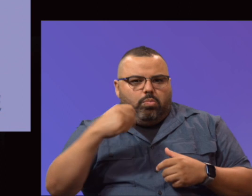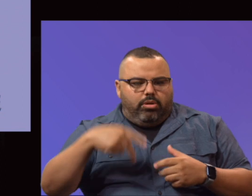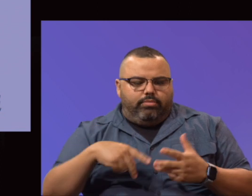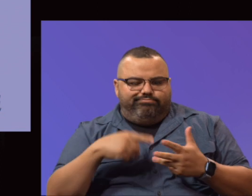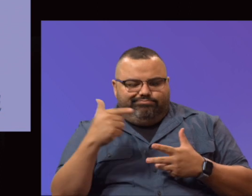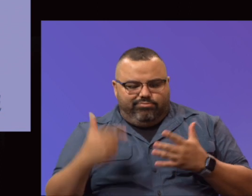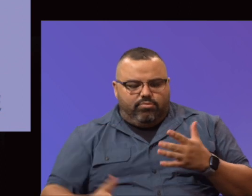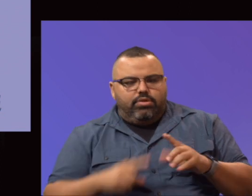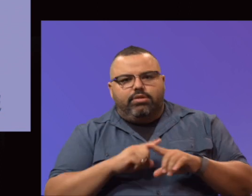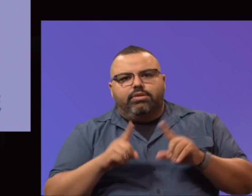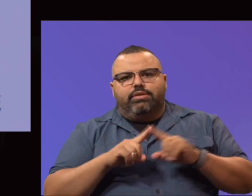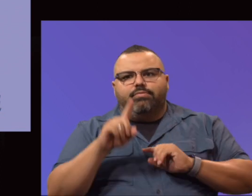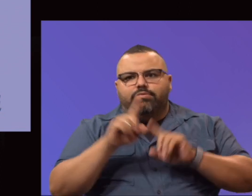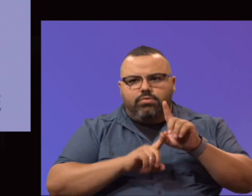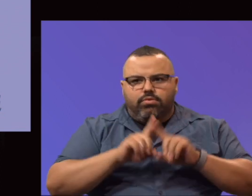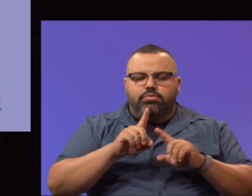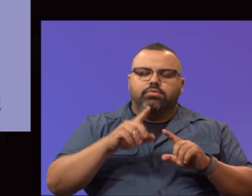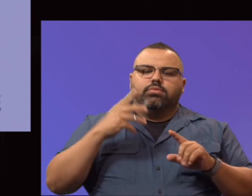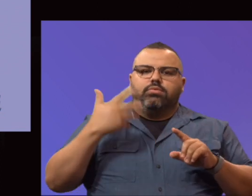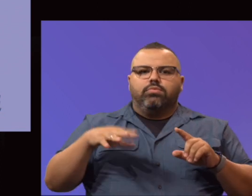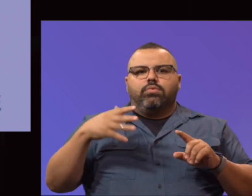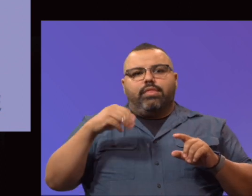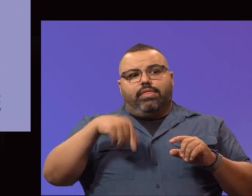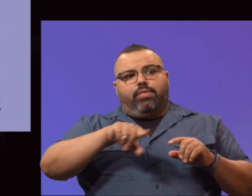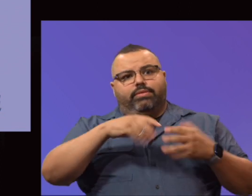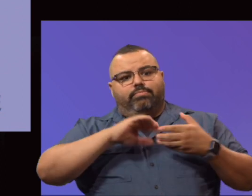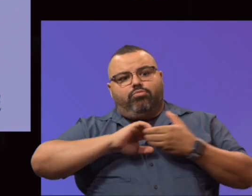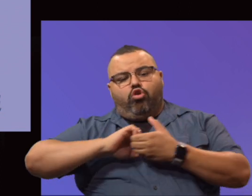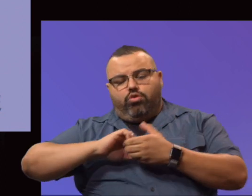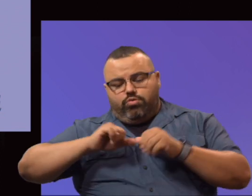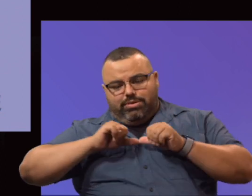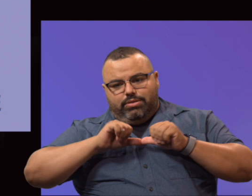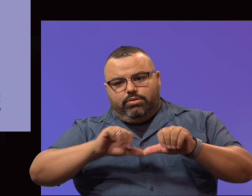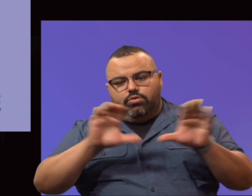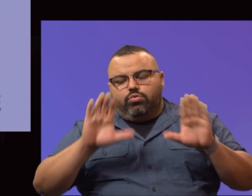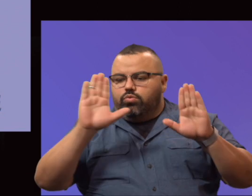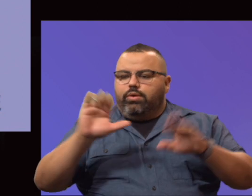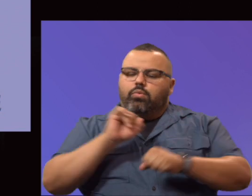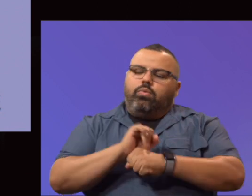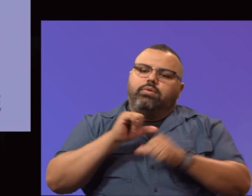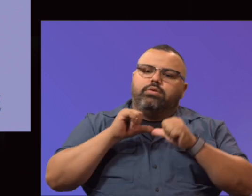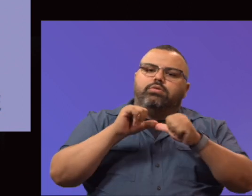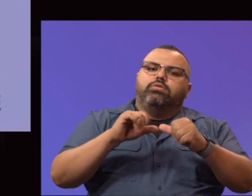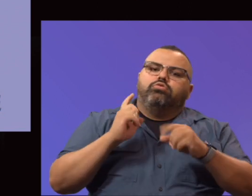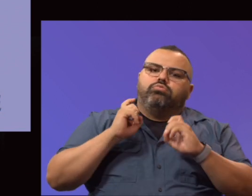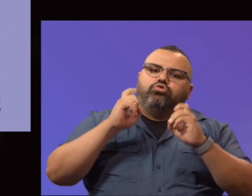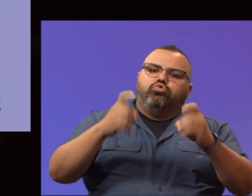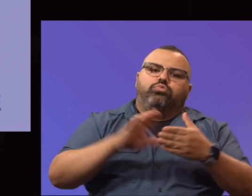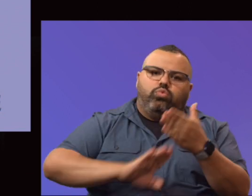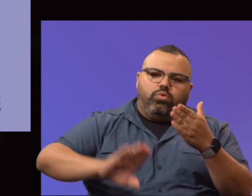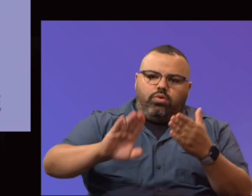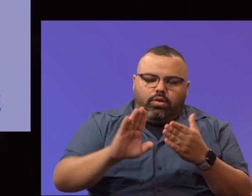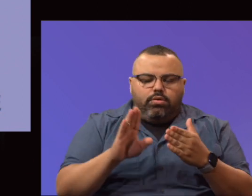to do great work and continue to contribute to the college so that we can make sure that we continue to provide scholarships to our students.